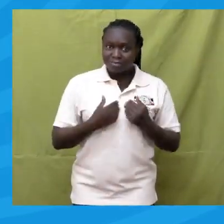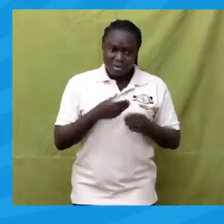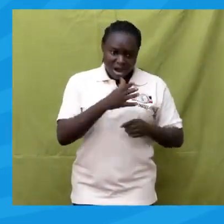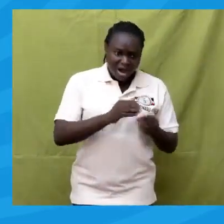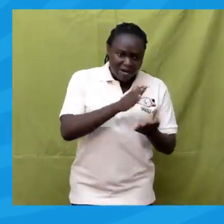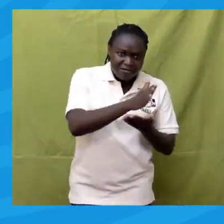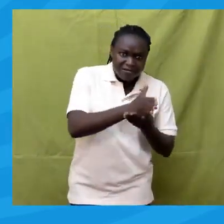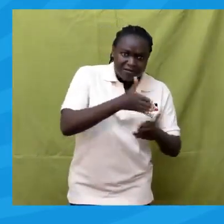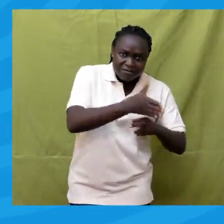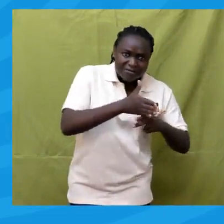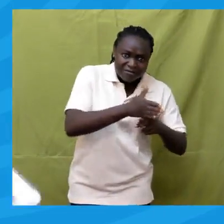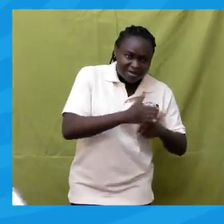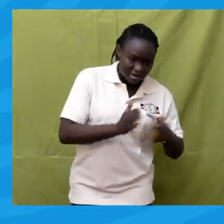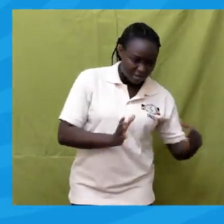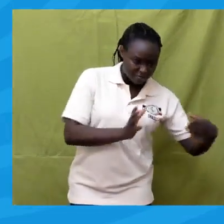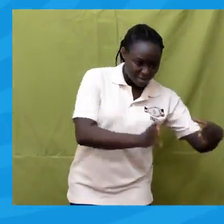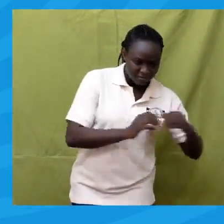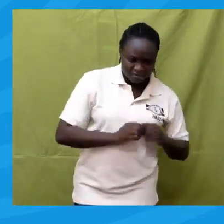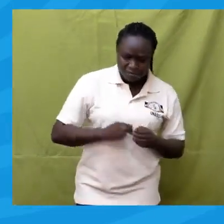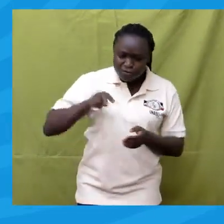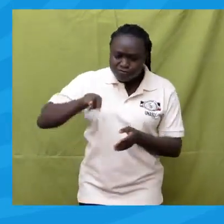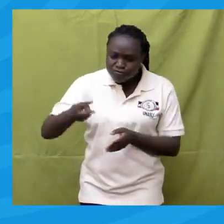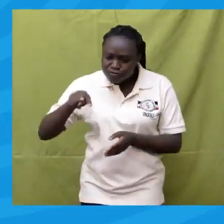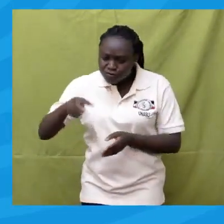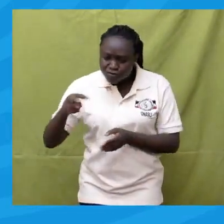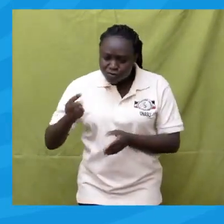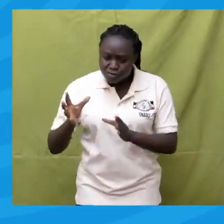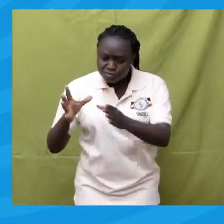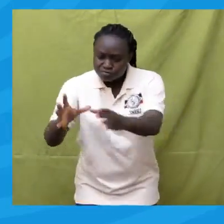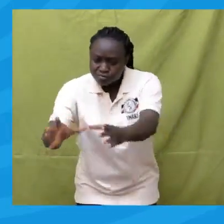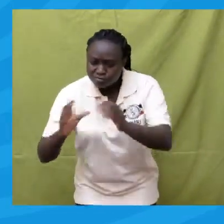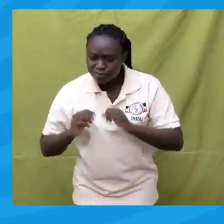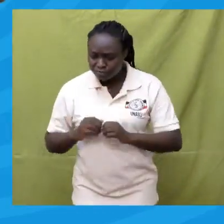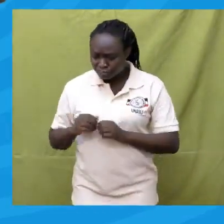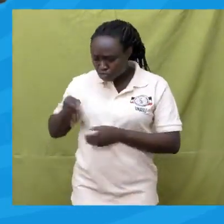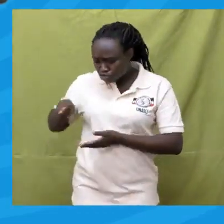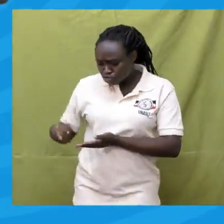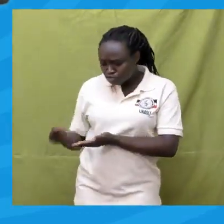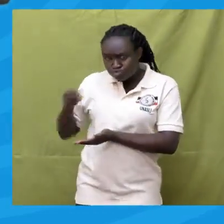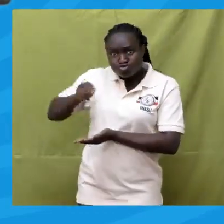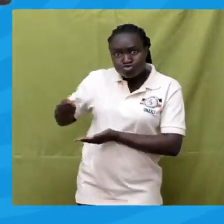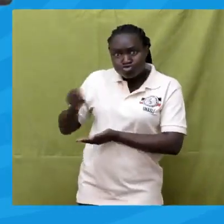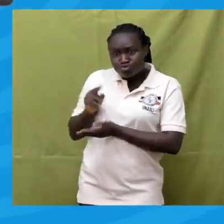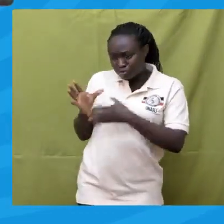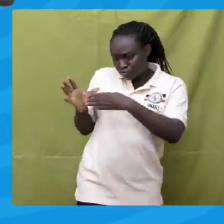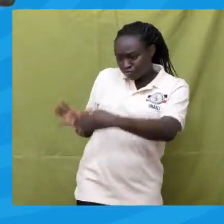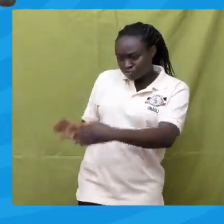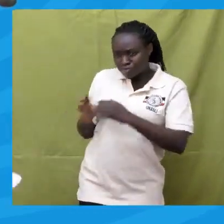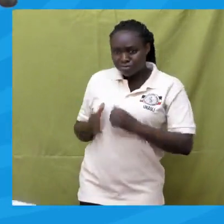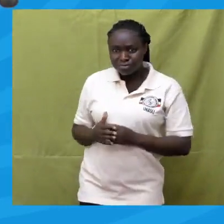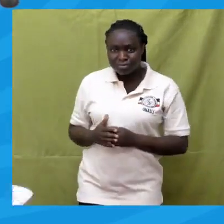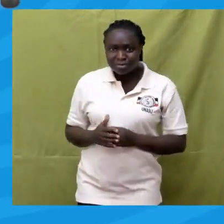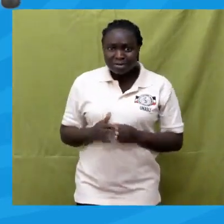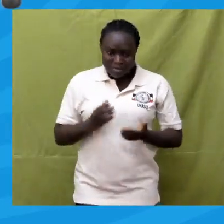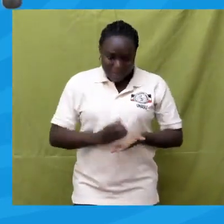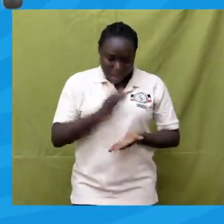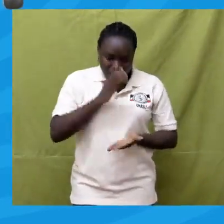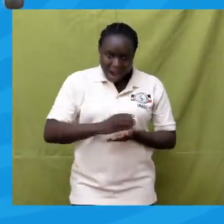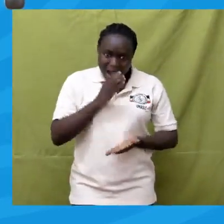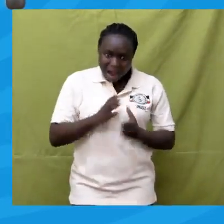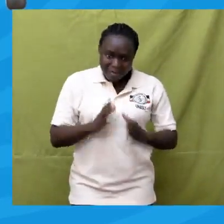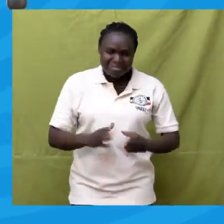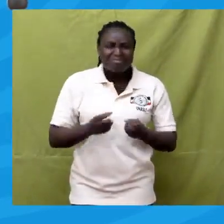put in one place, forks in another place, spoons in another place, cups,